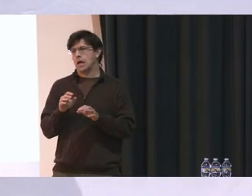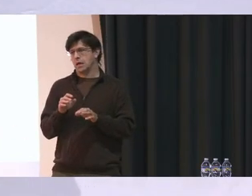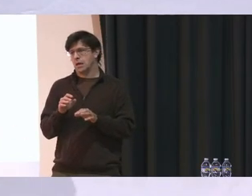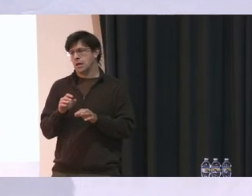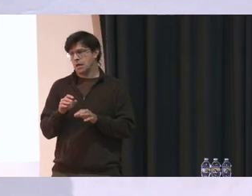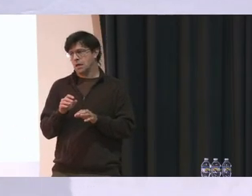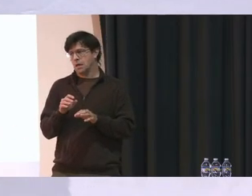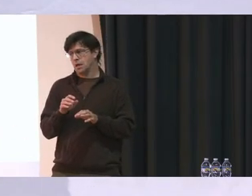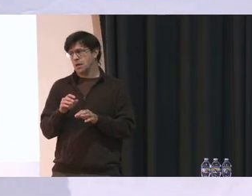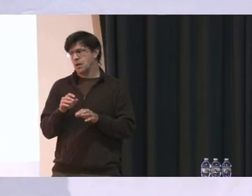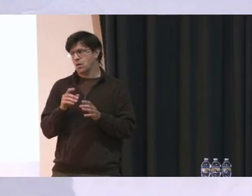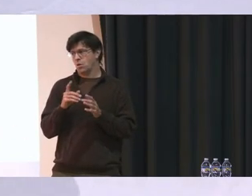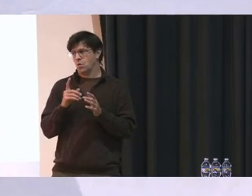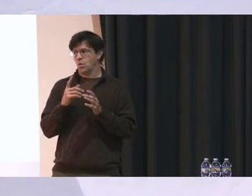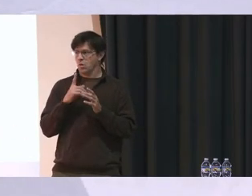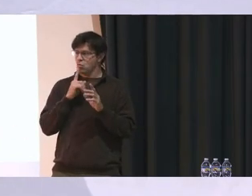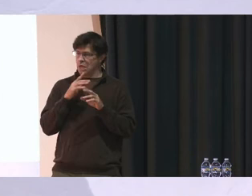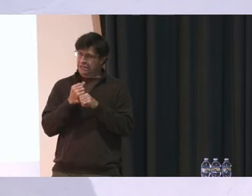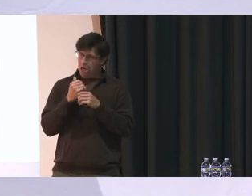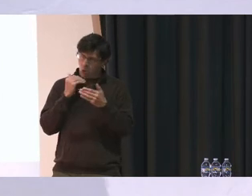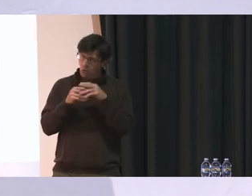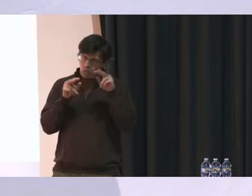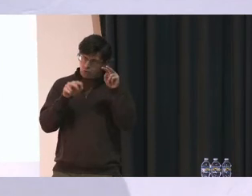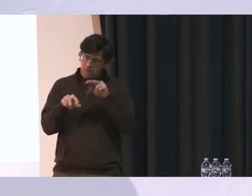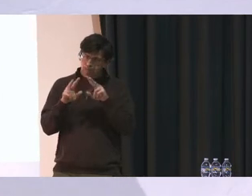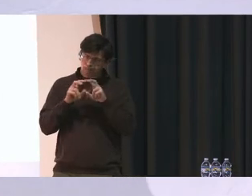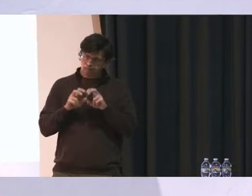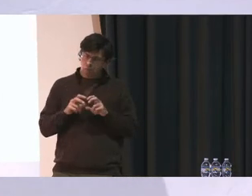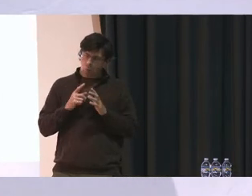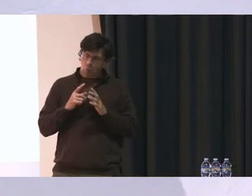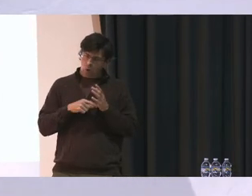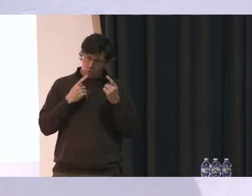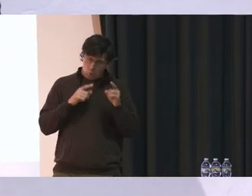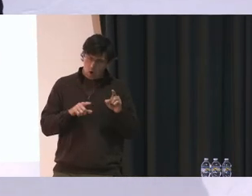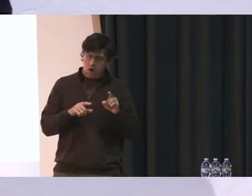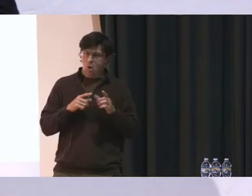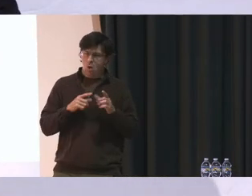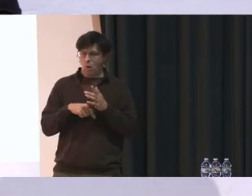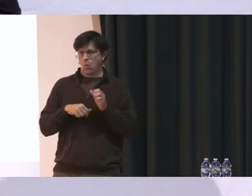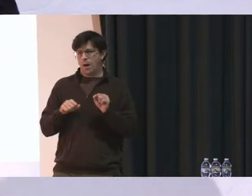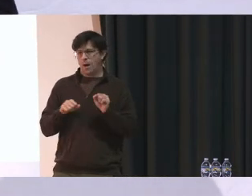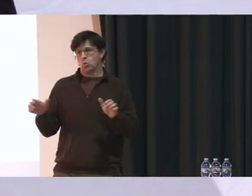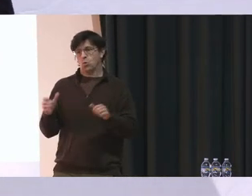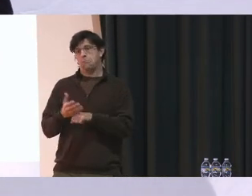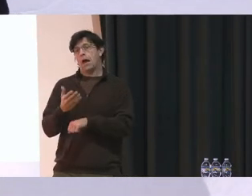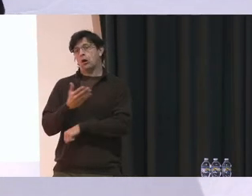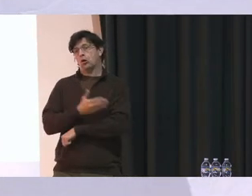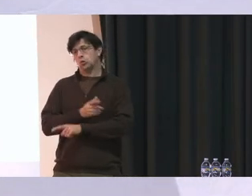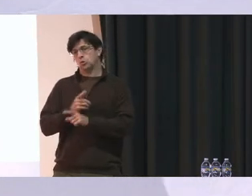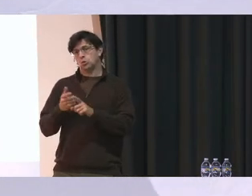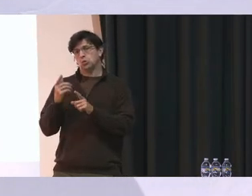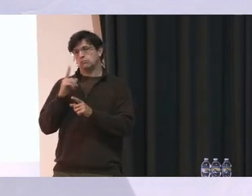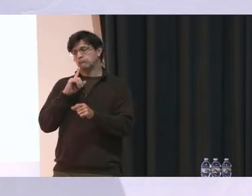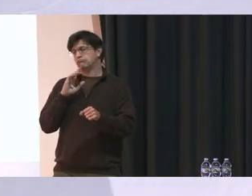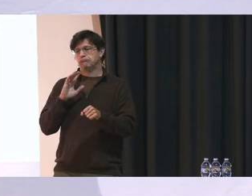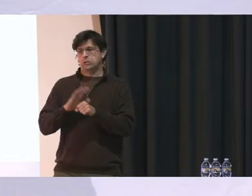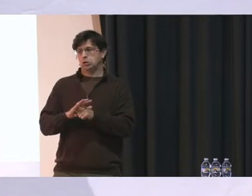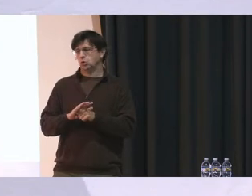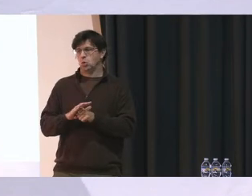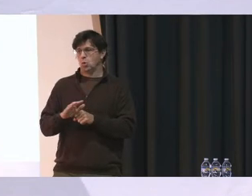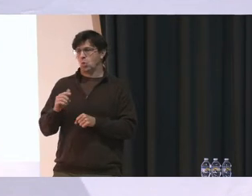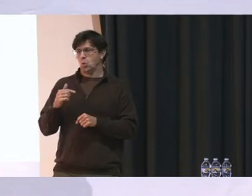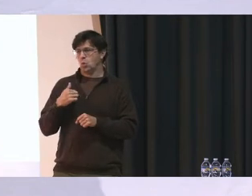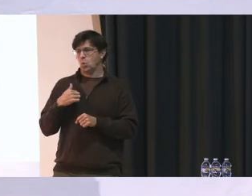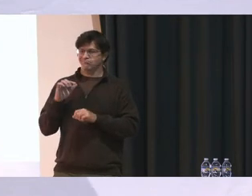I really take a close look at the consideration of what's working and what we can do better to ensure that we